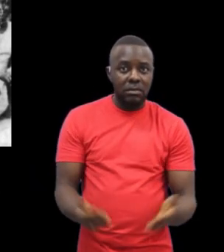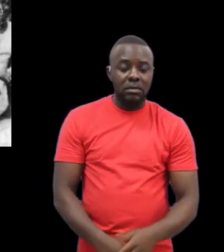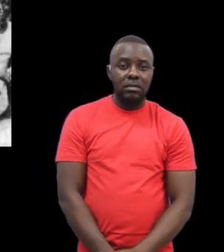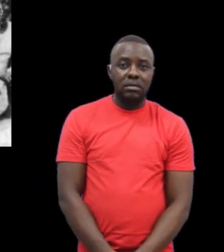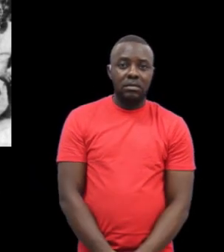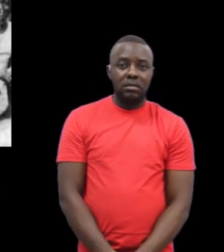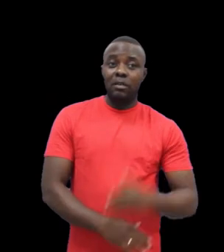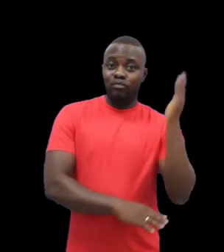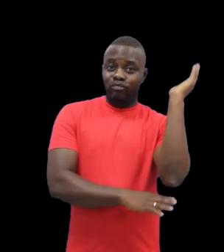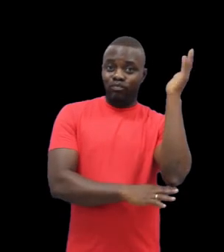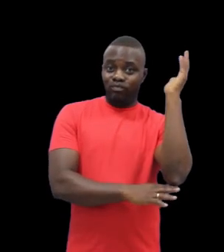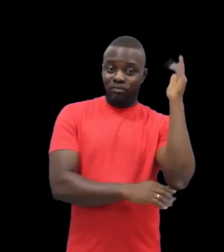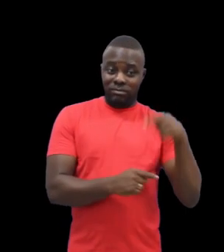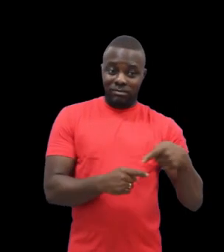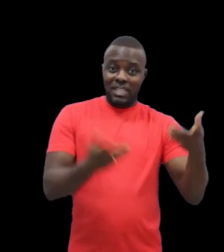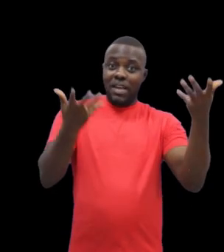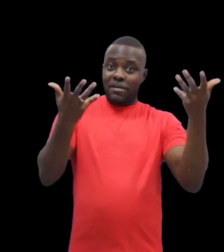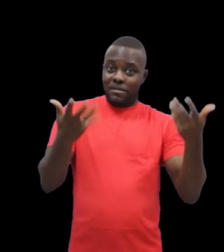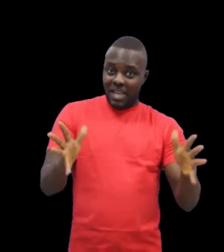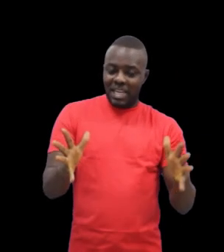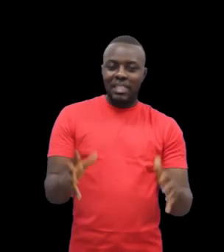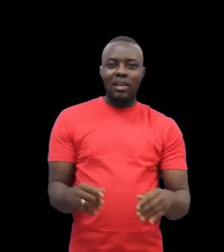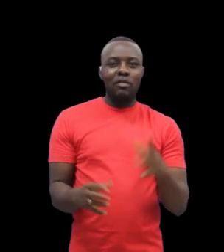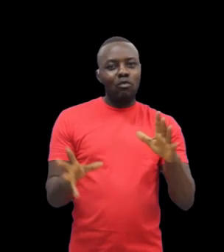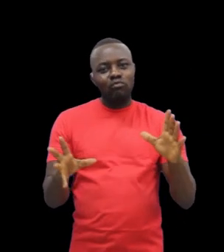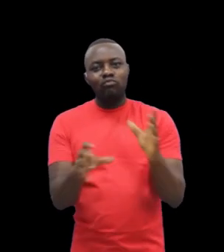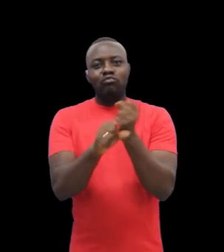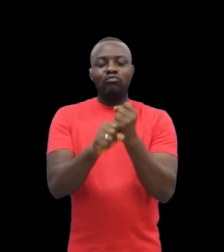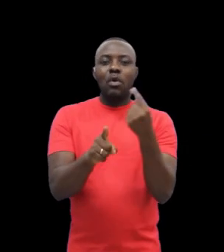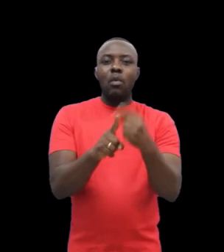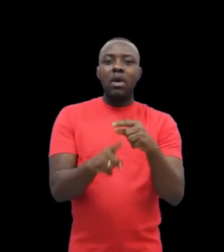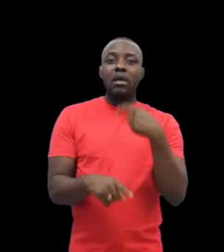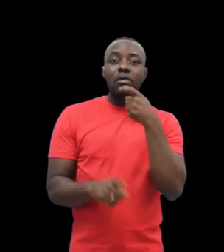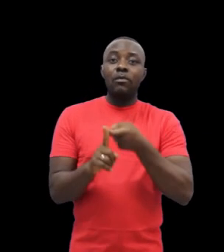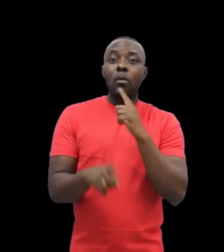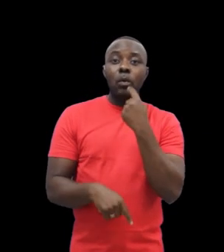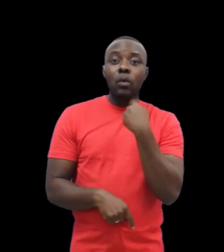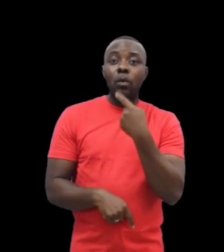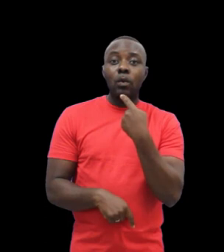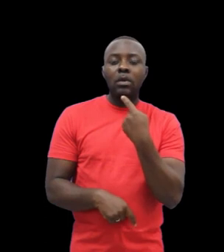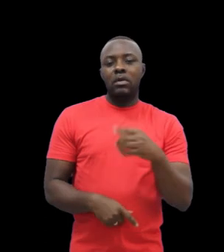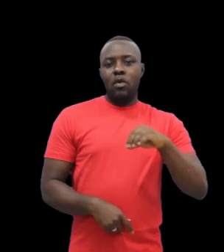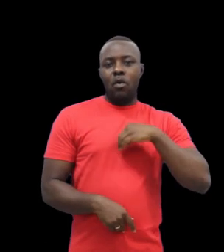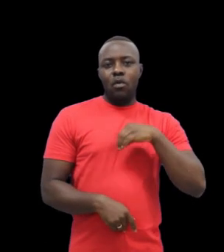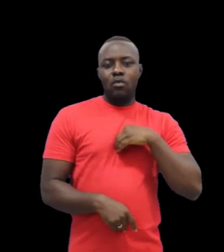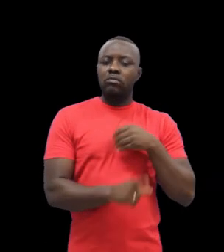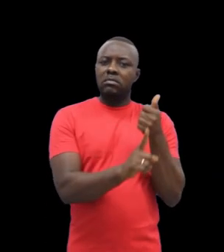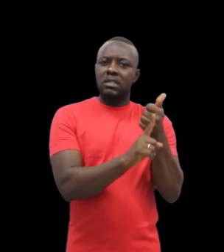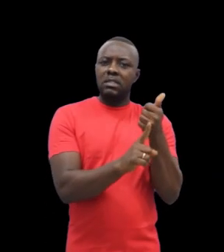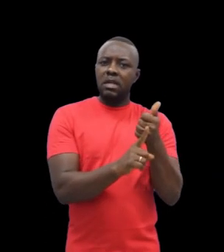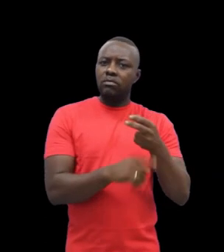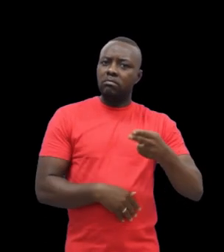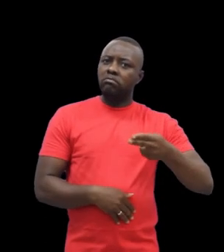sign language advocacy in Africa? We close our discussion about Dr. Andrew Foster, Ghana and the Roots of Deaf Education in